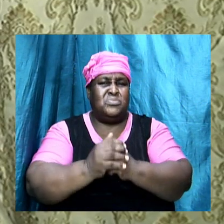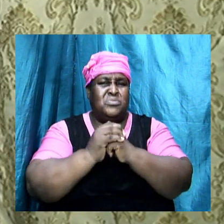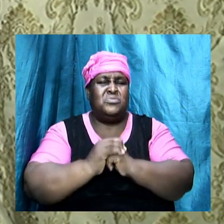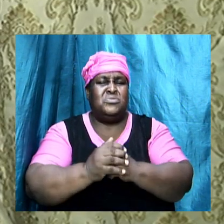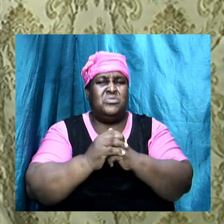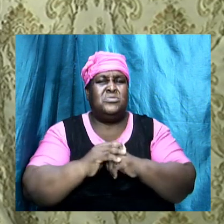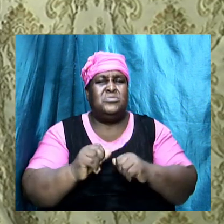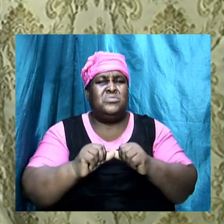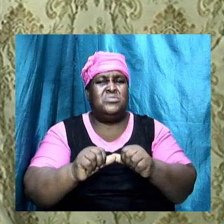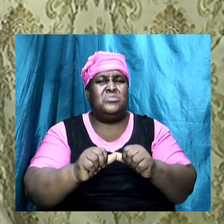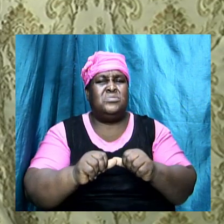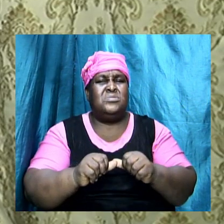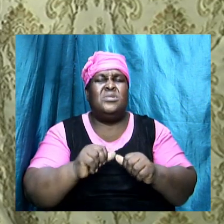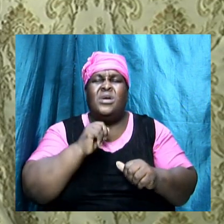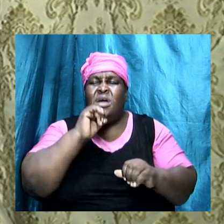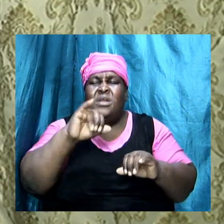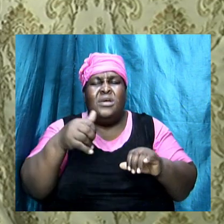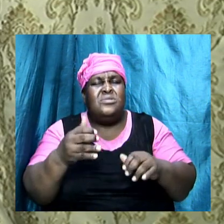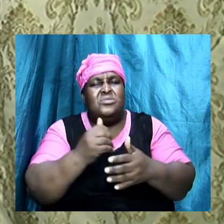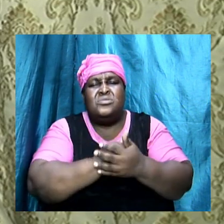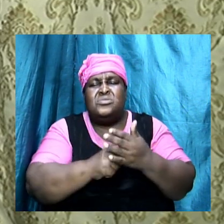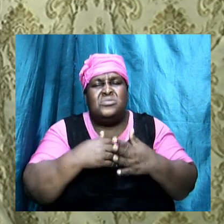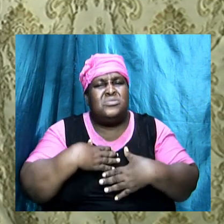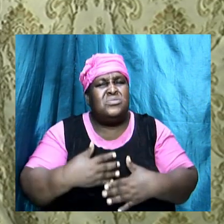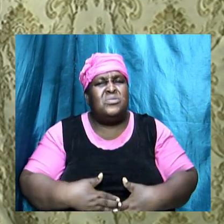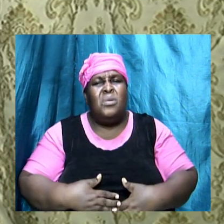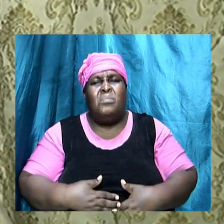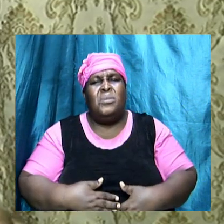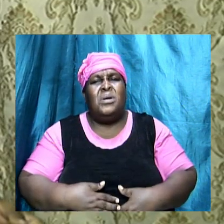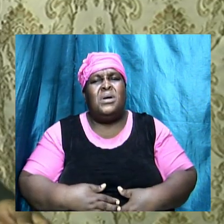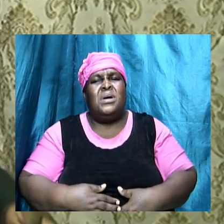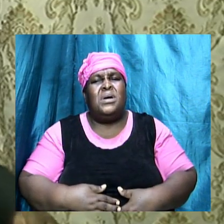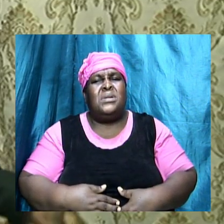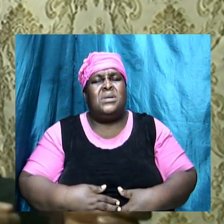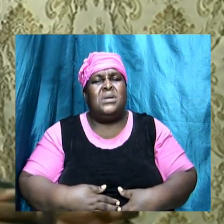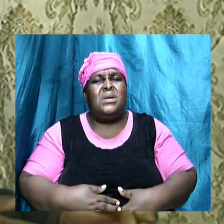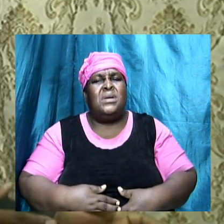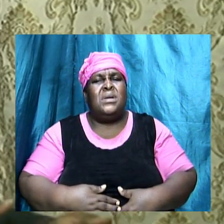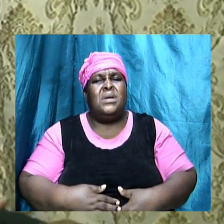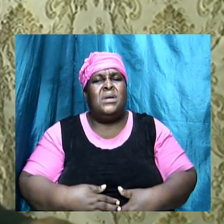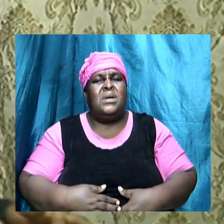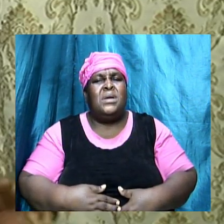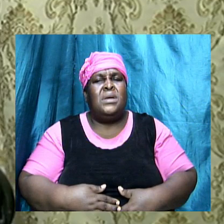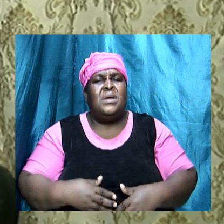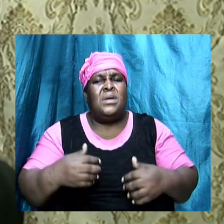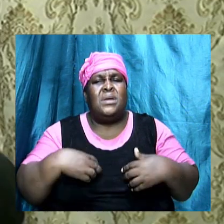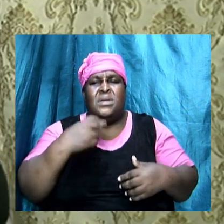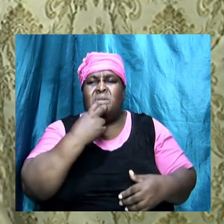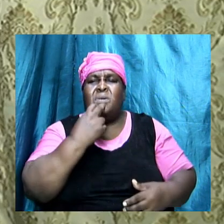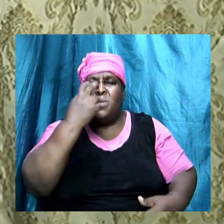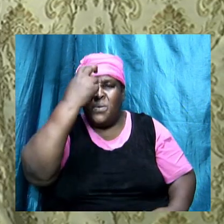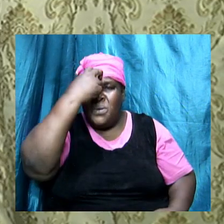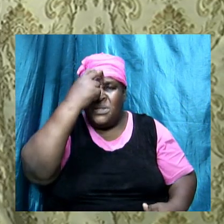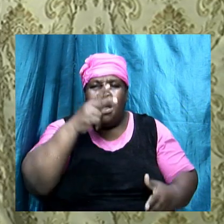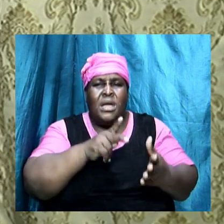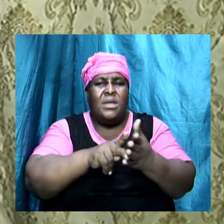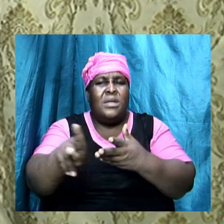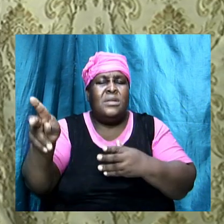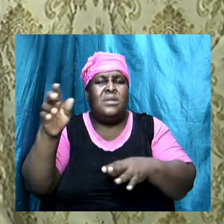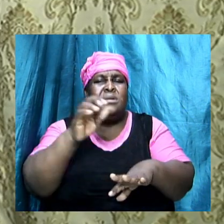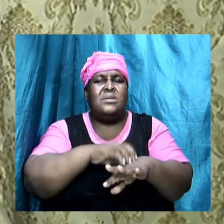so it wasn't somebody that got a ram and kill it at their house they had to go to